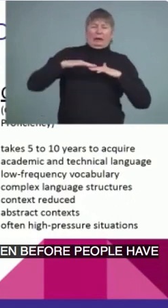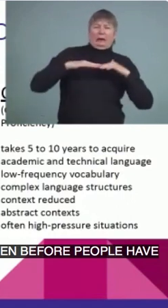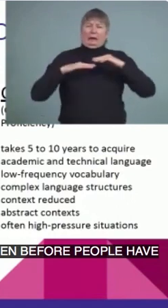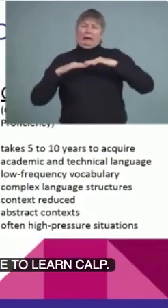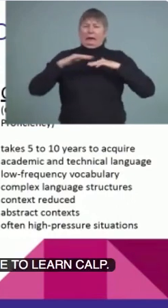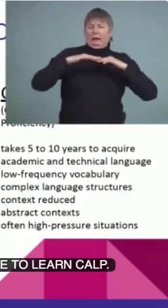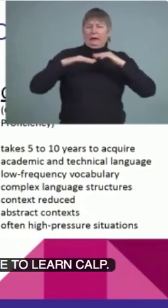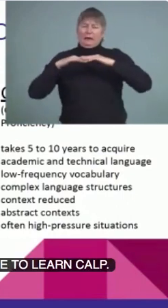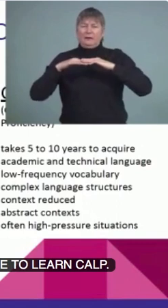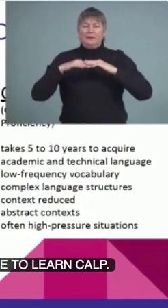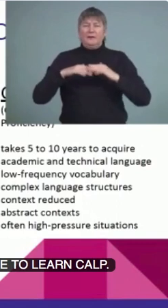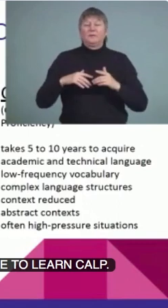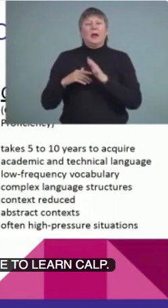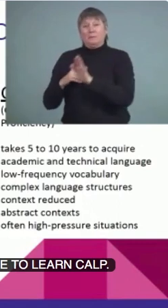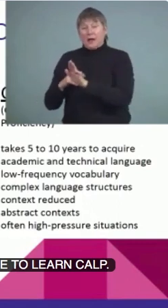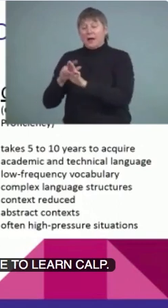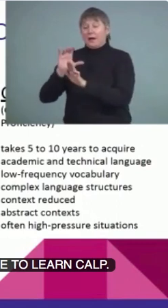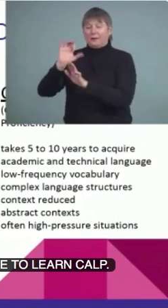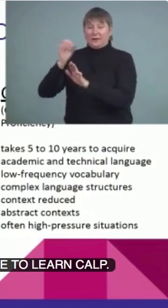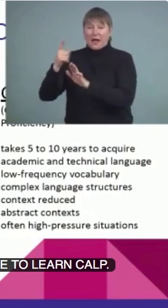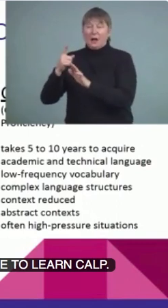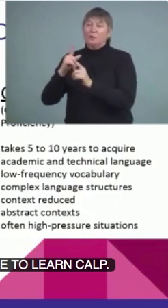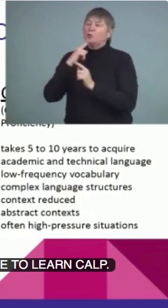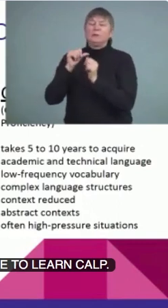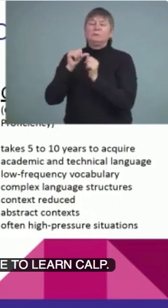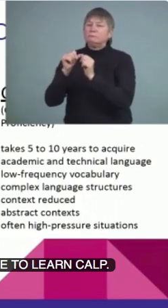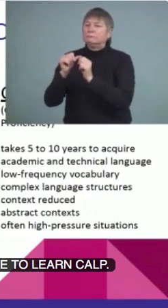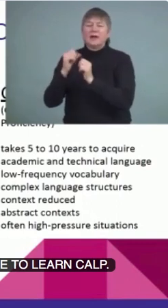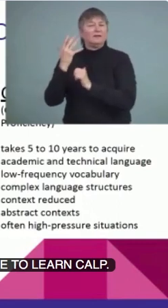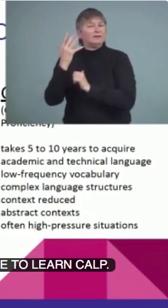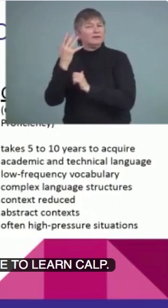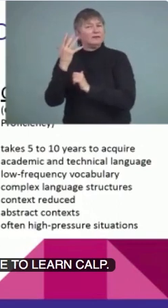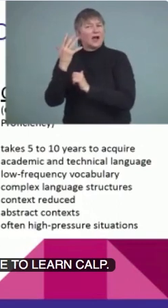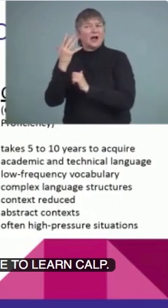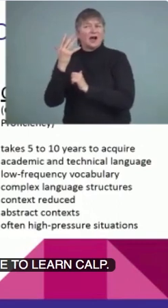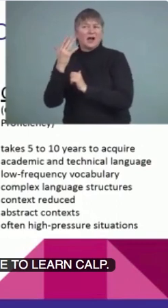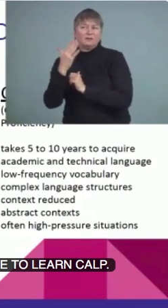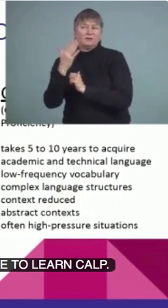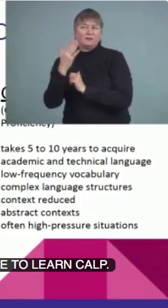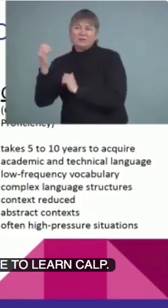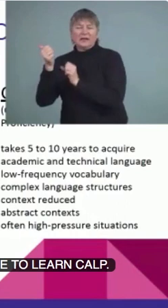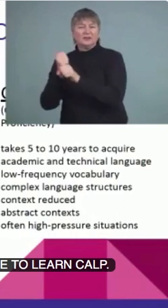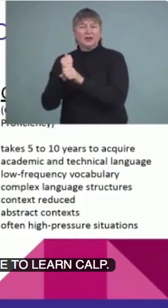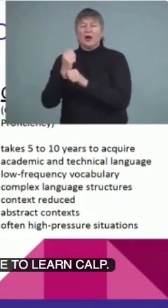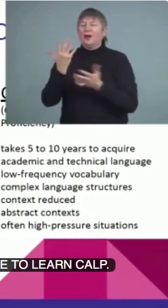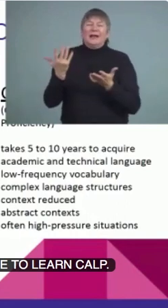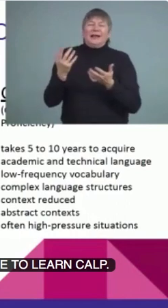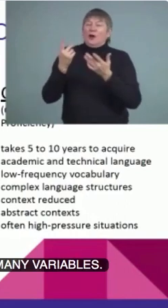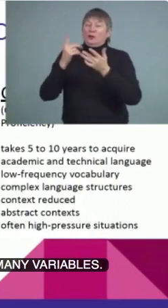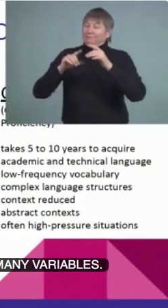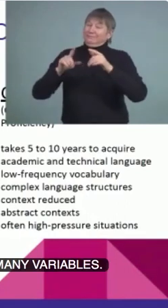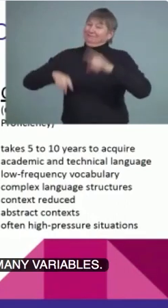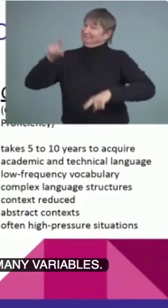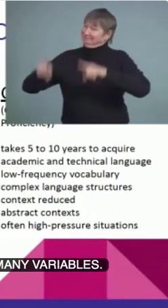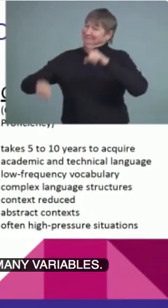So we say five to ten years because there's so many variables. You know, some people are